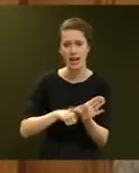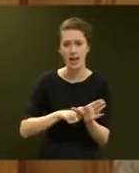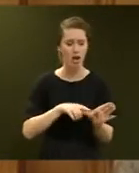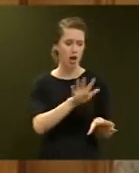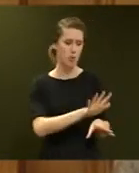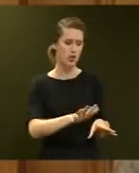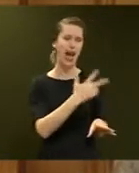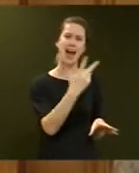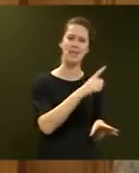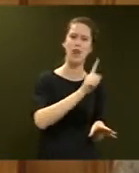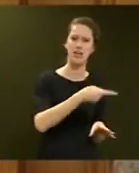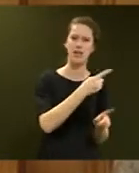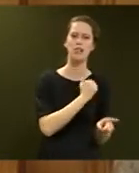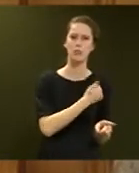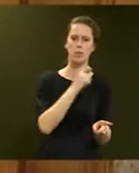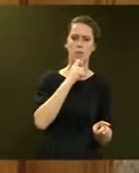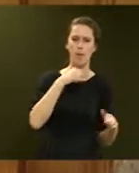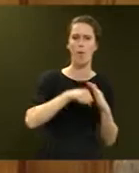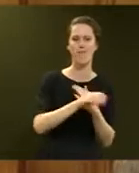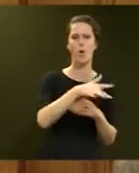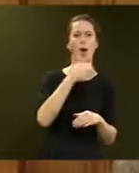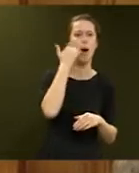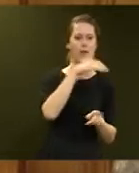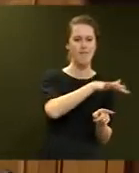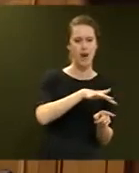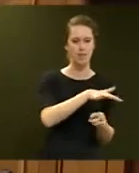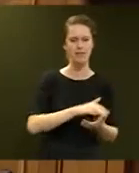18,000 are expected to be born to Māori families.